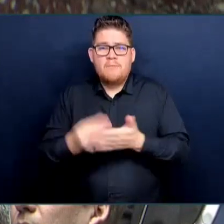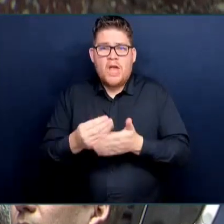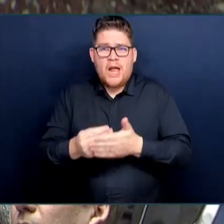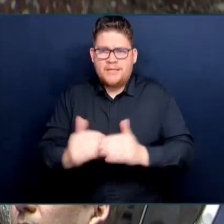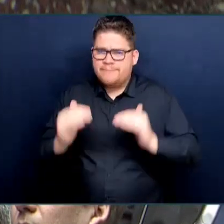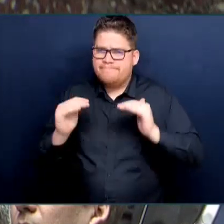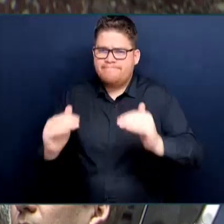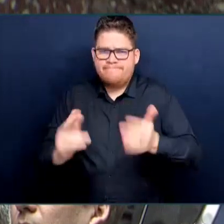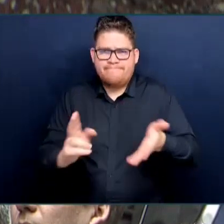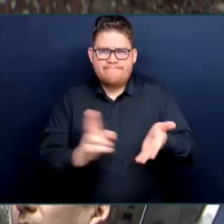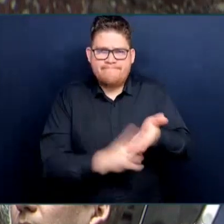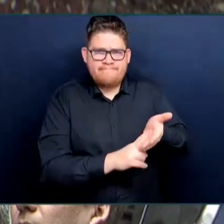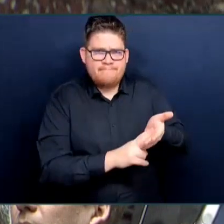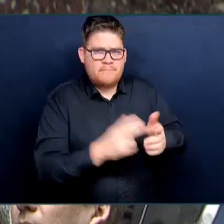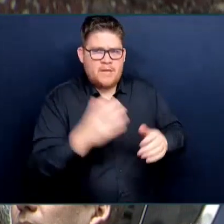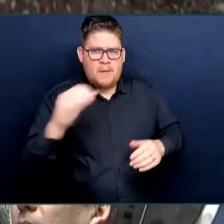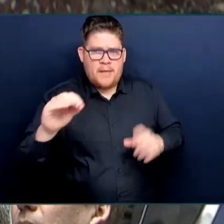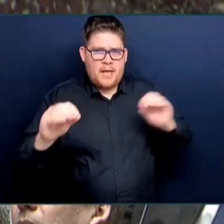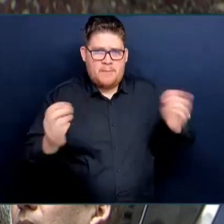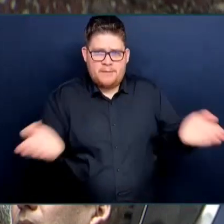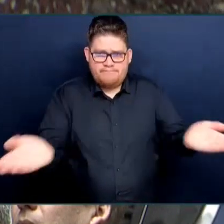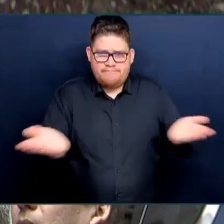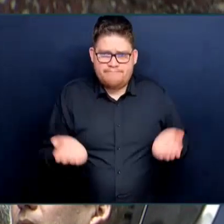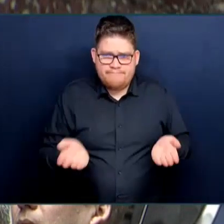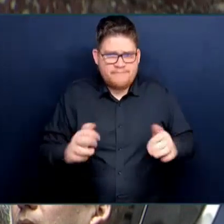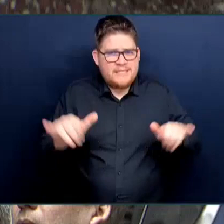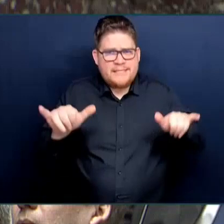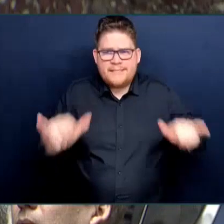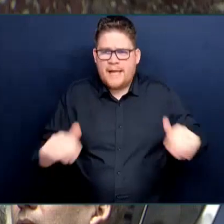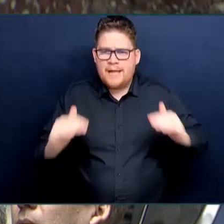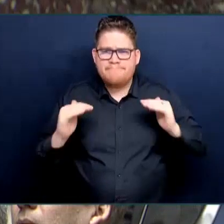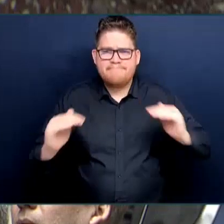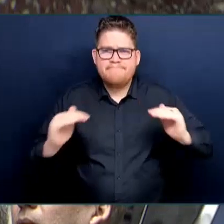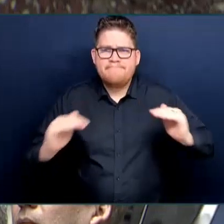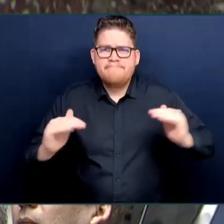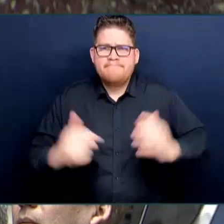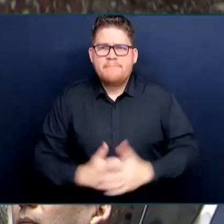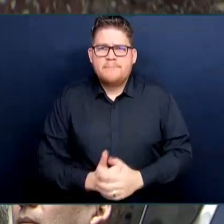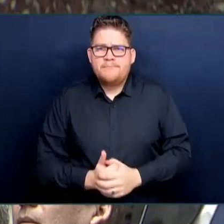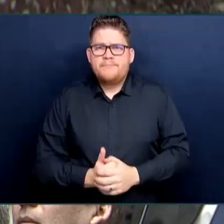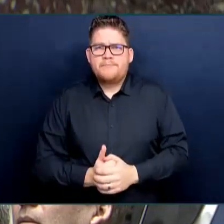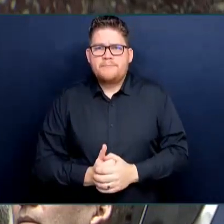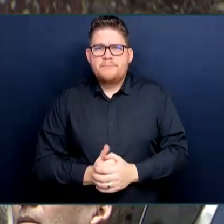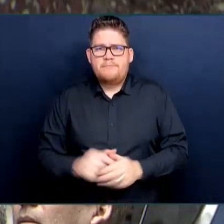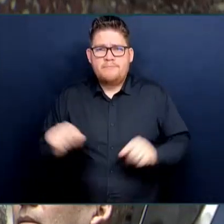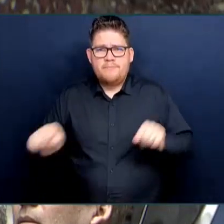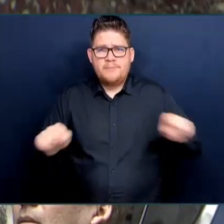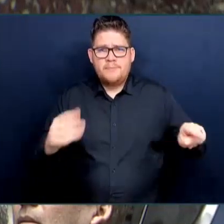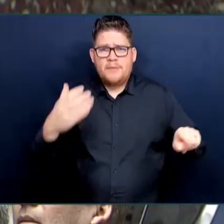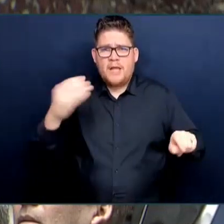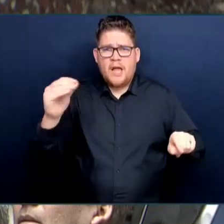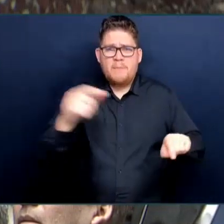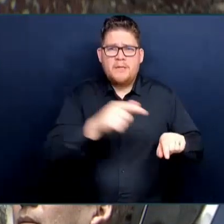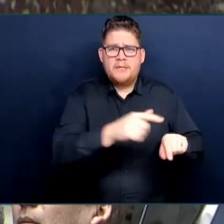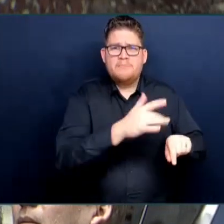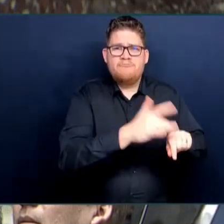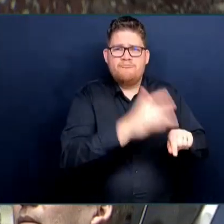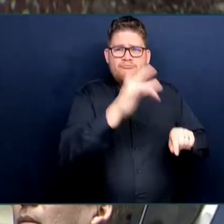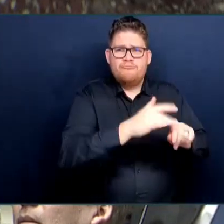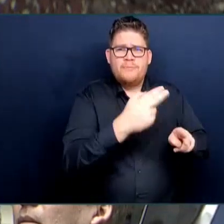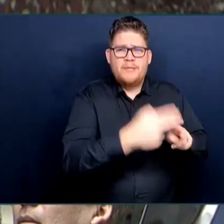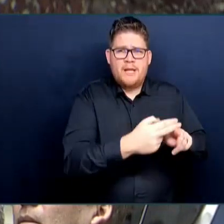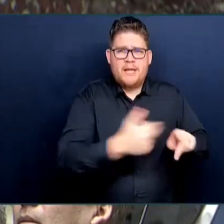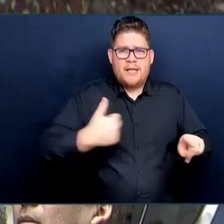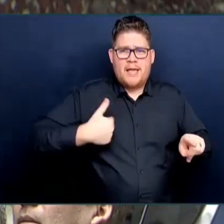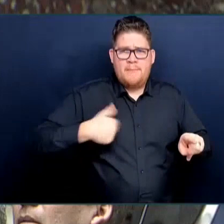design, and an architect firm from Vancouver that is also well-known for its